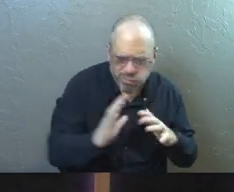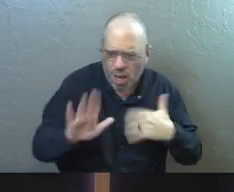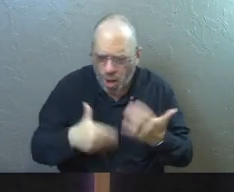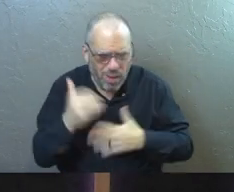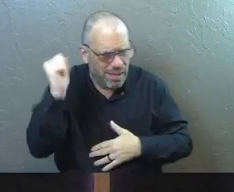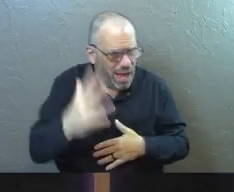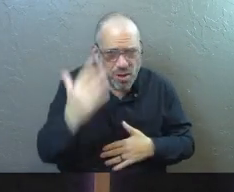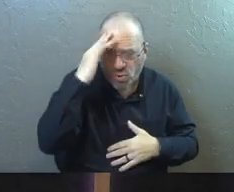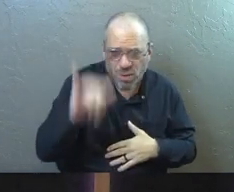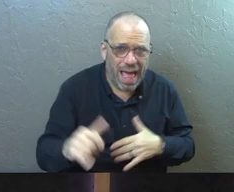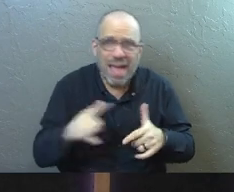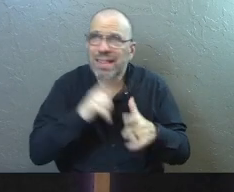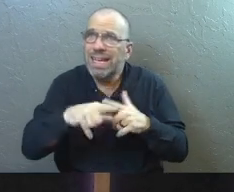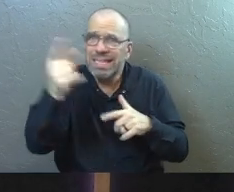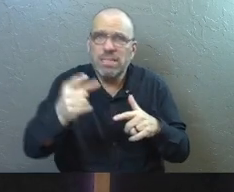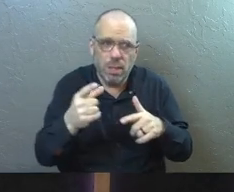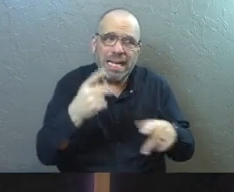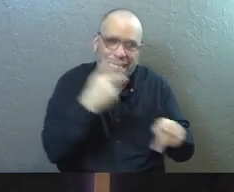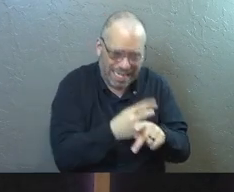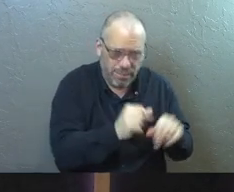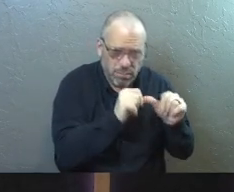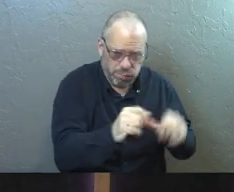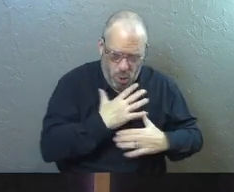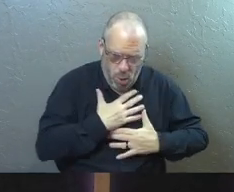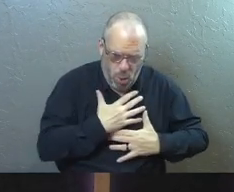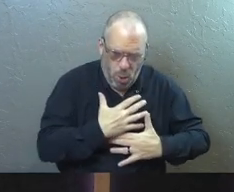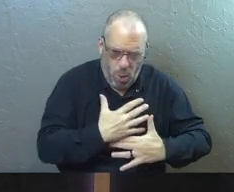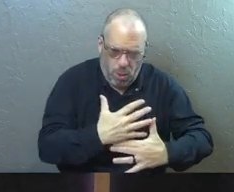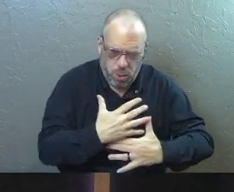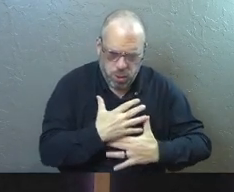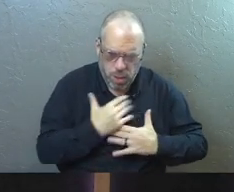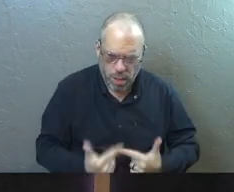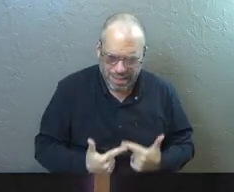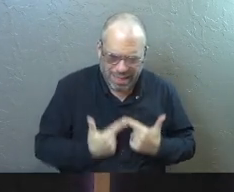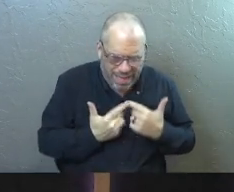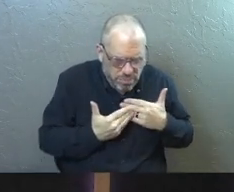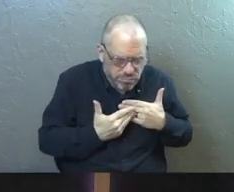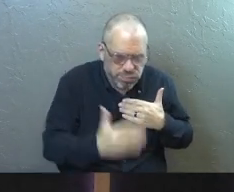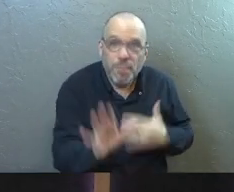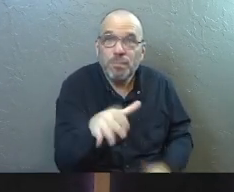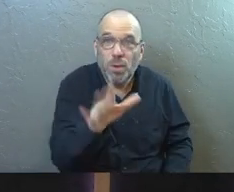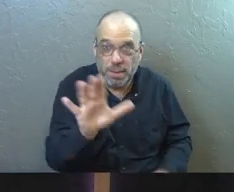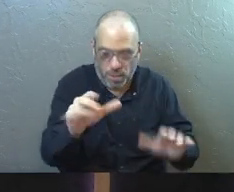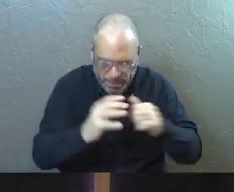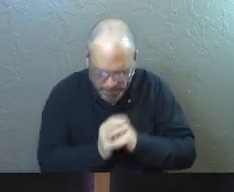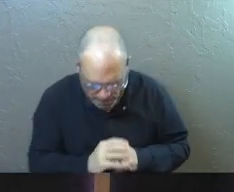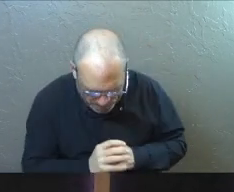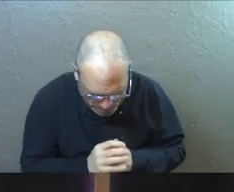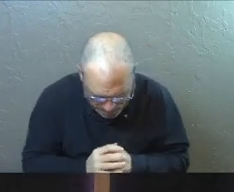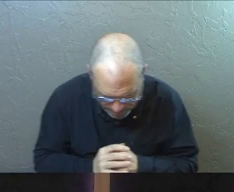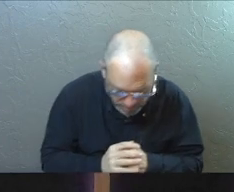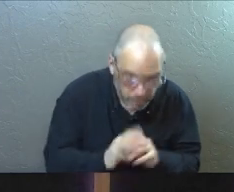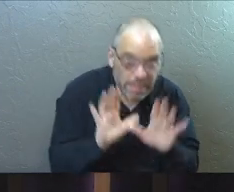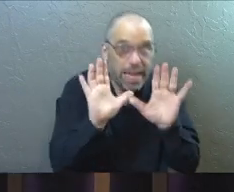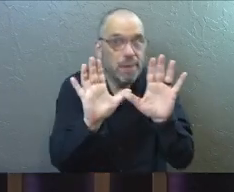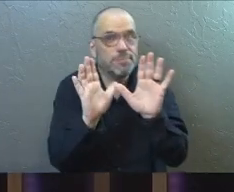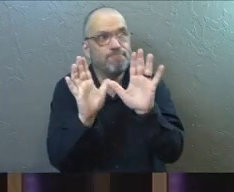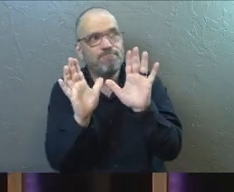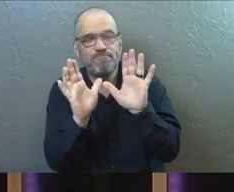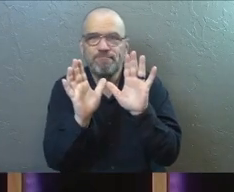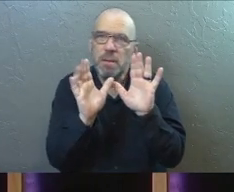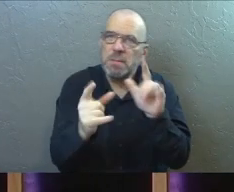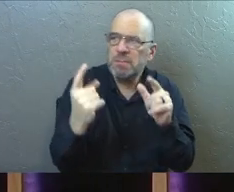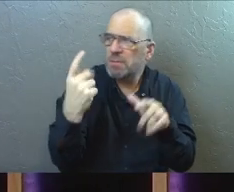and God knows that, then he's going to keep me breathing. So here's the other side of this. And this is maybe